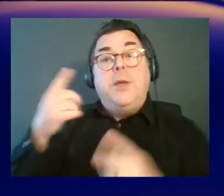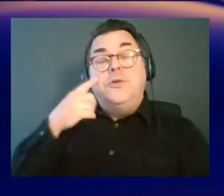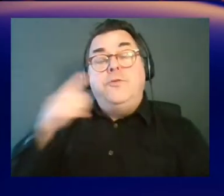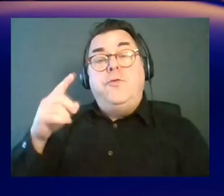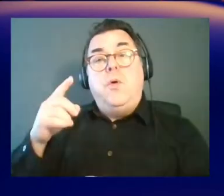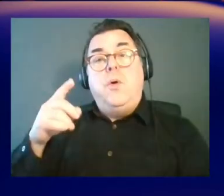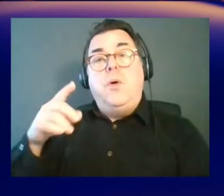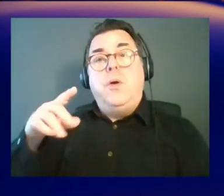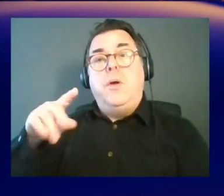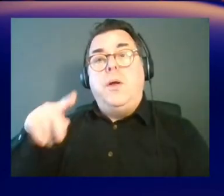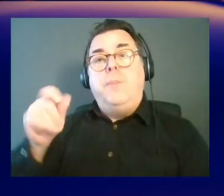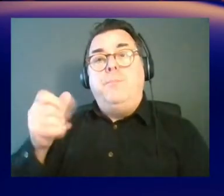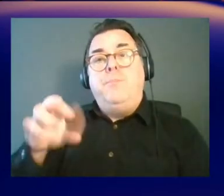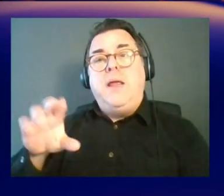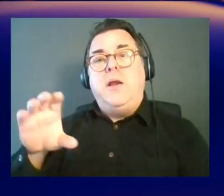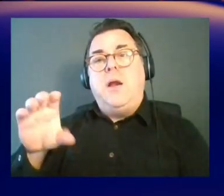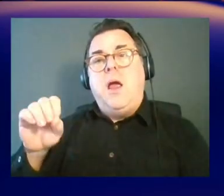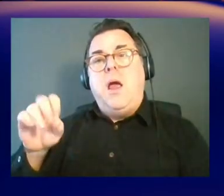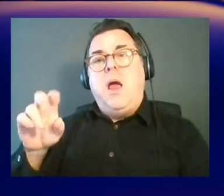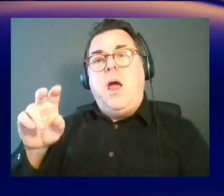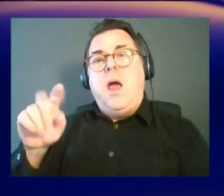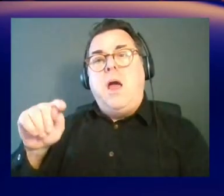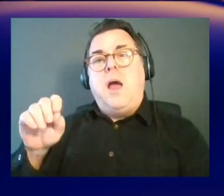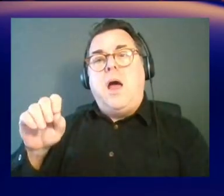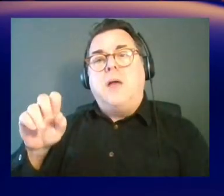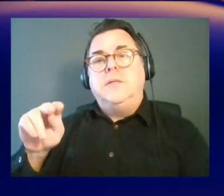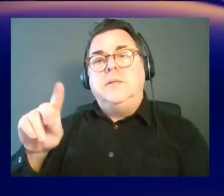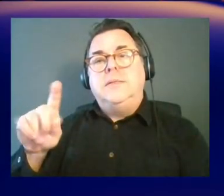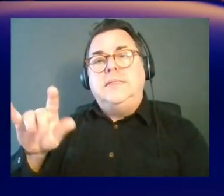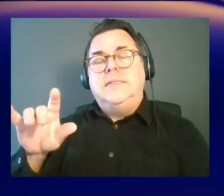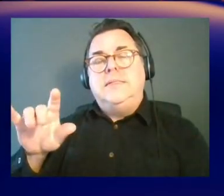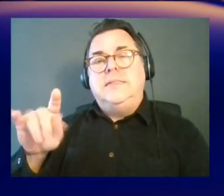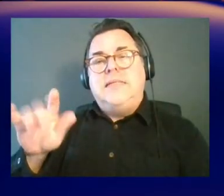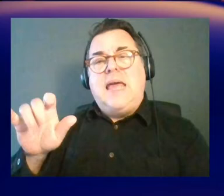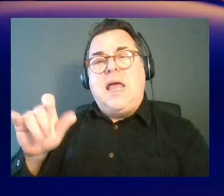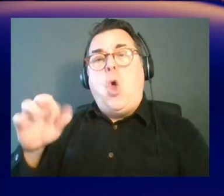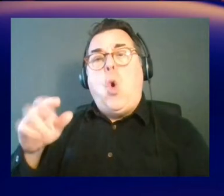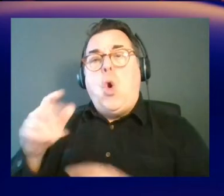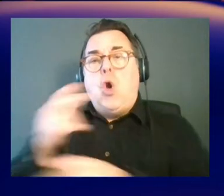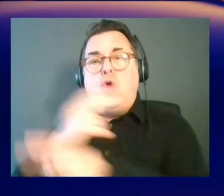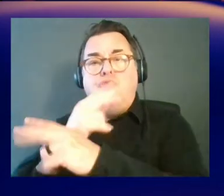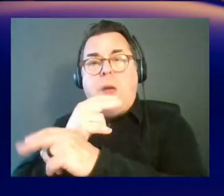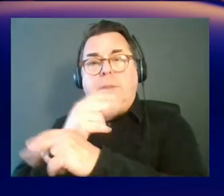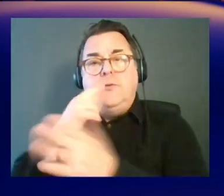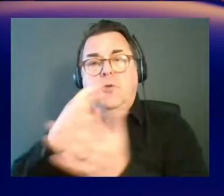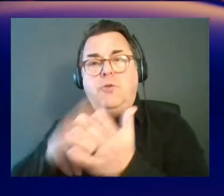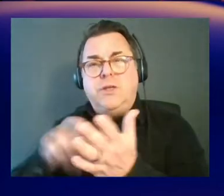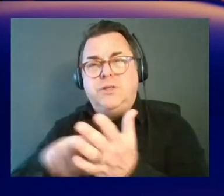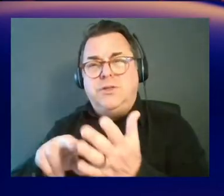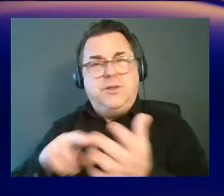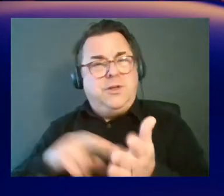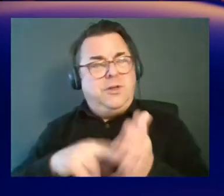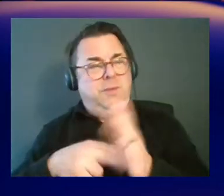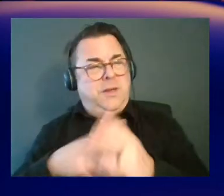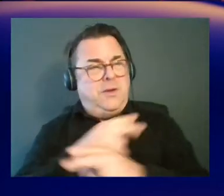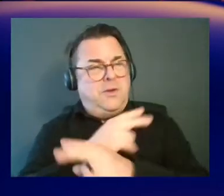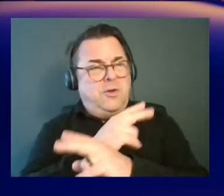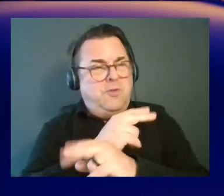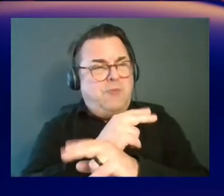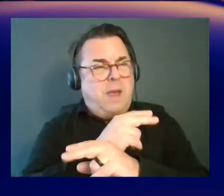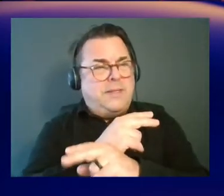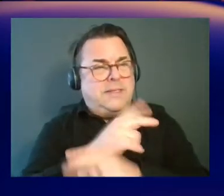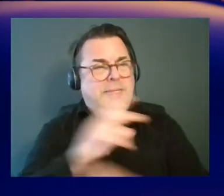Cottontail or rabbits for research? Peter Cottontail or rabbits for research? As in, like, rabbit genomics,